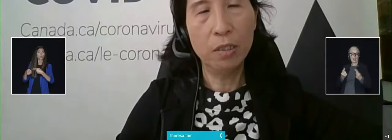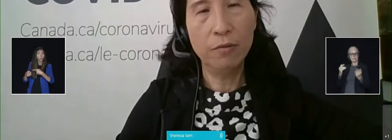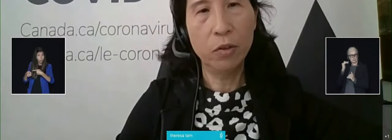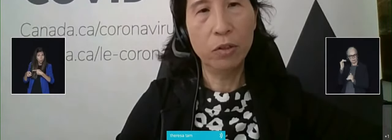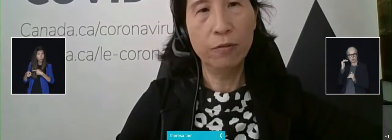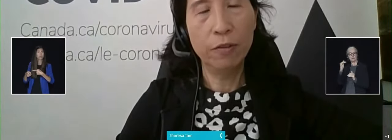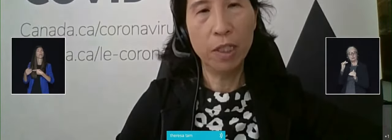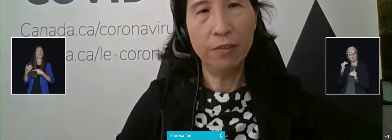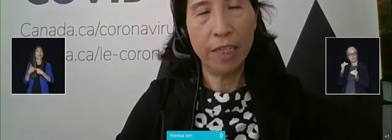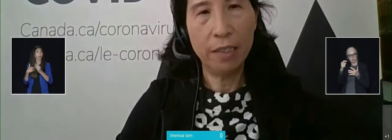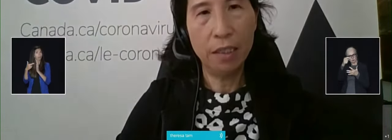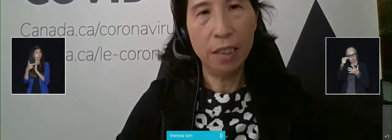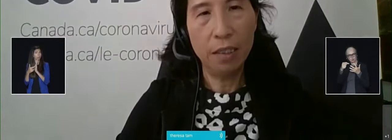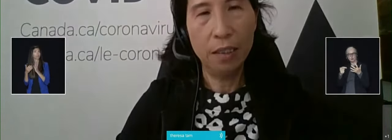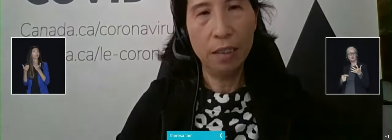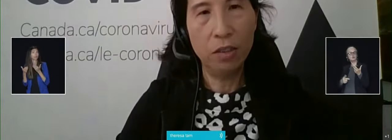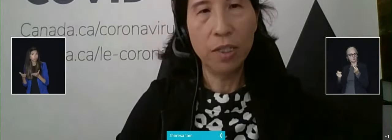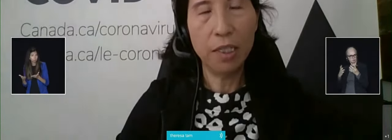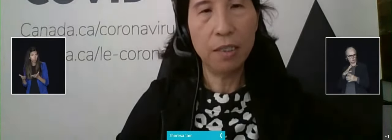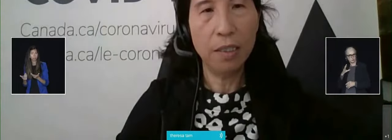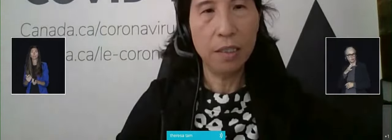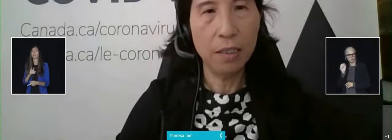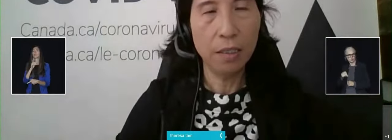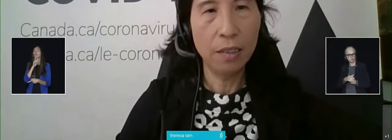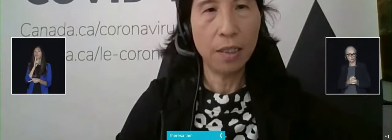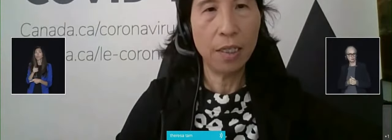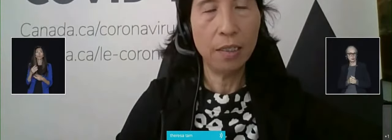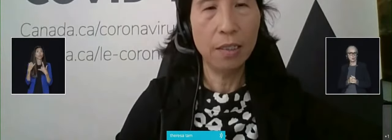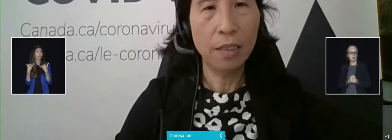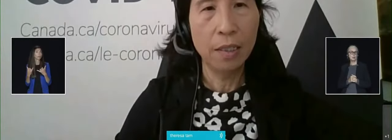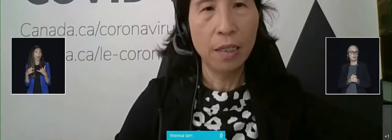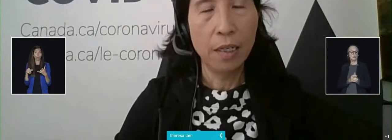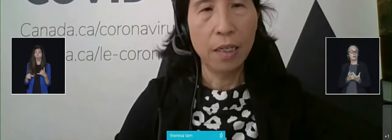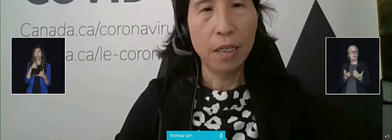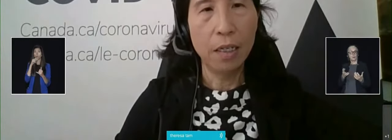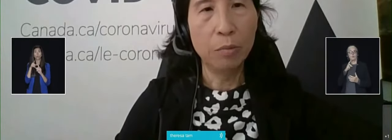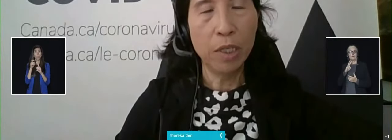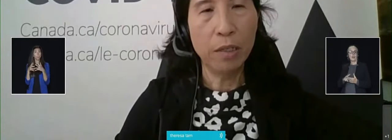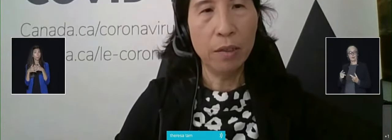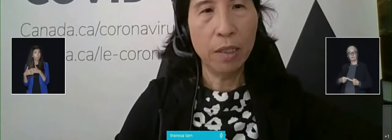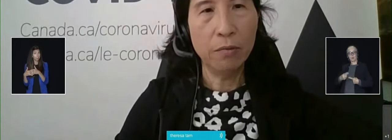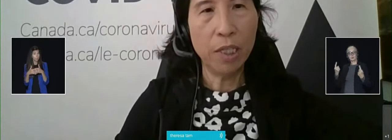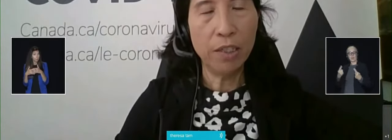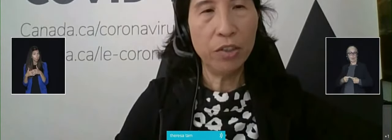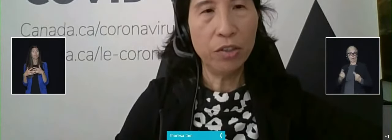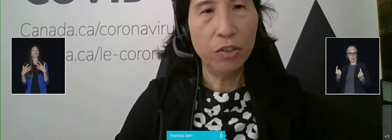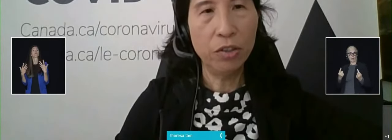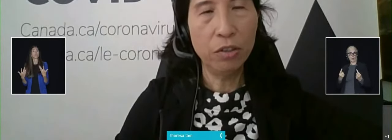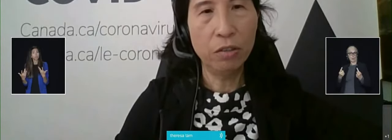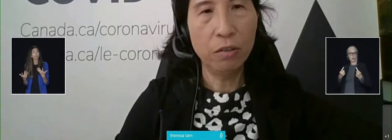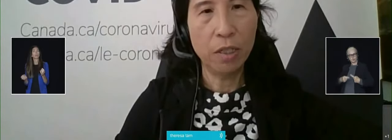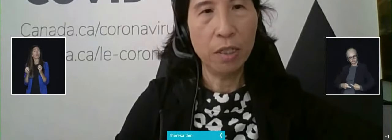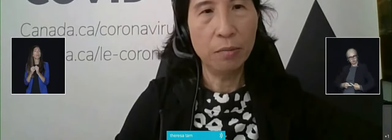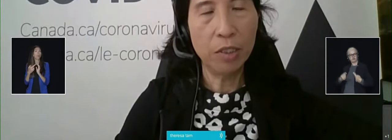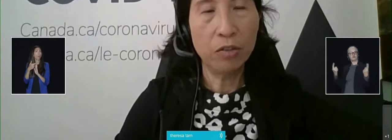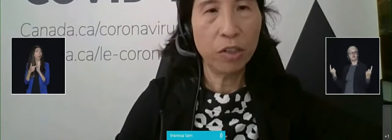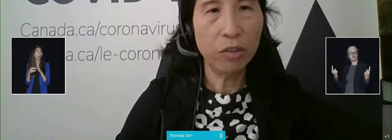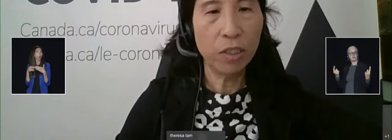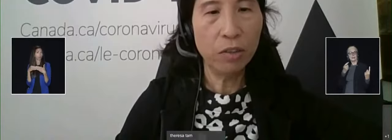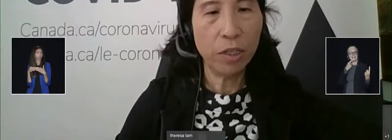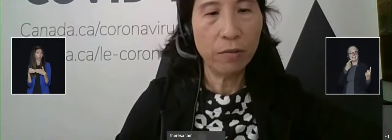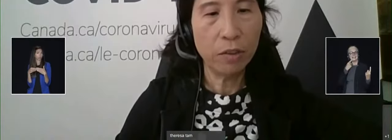the borders for fully vaccinated U.S. citizens and in relation to